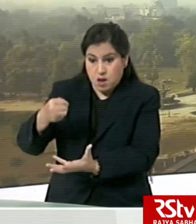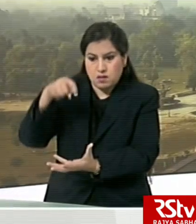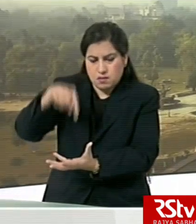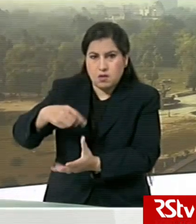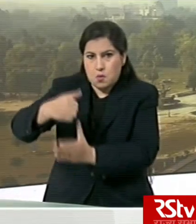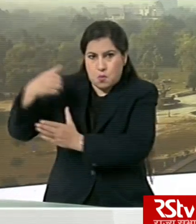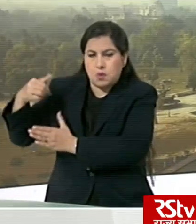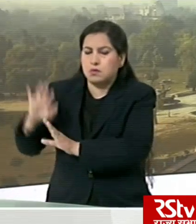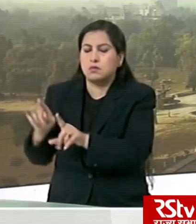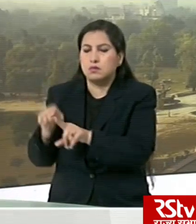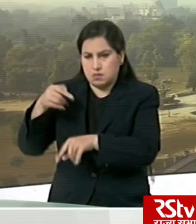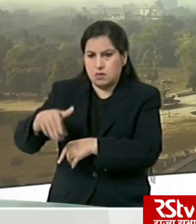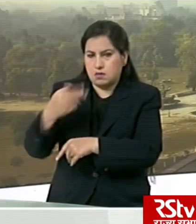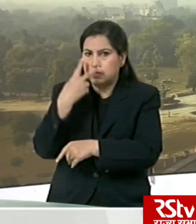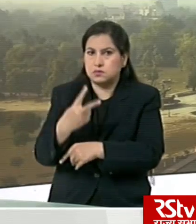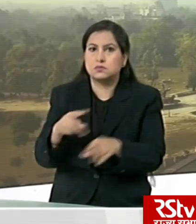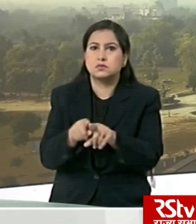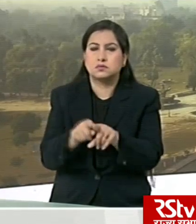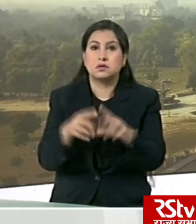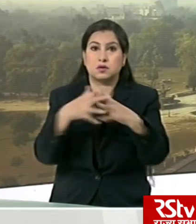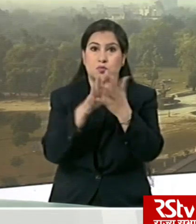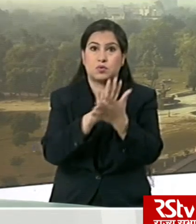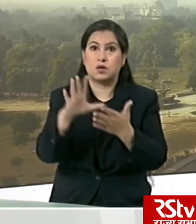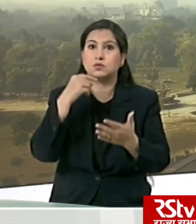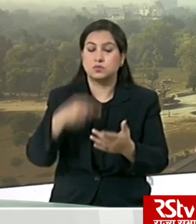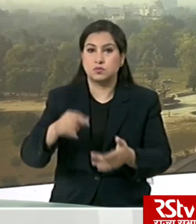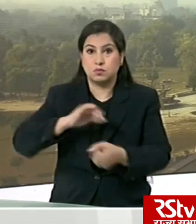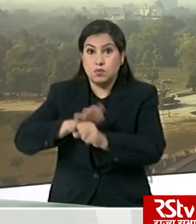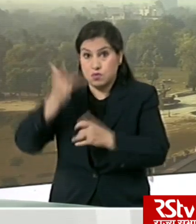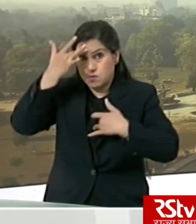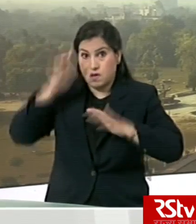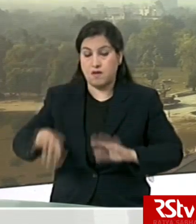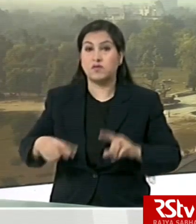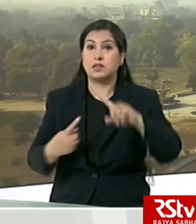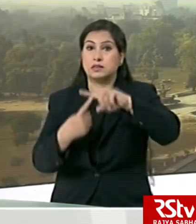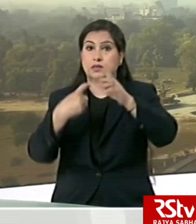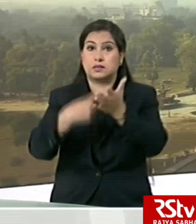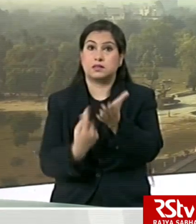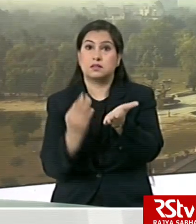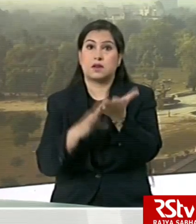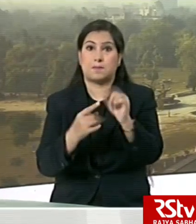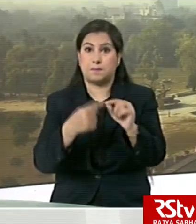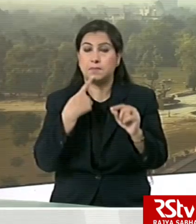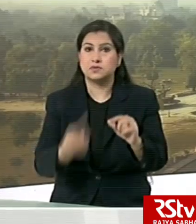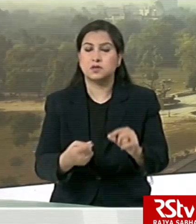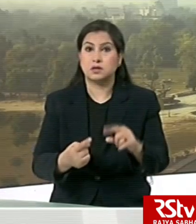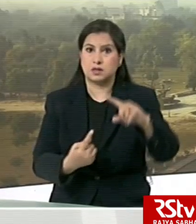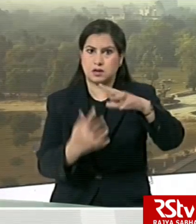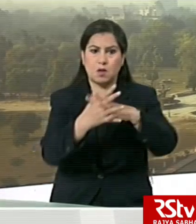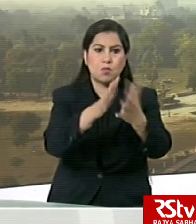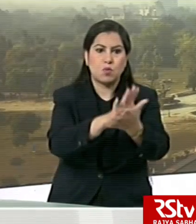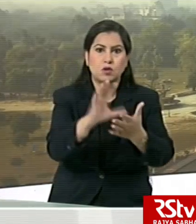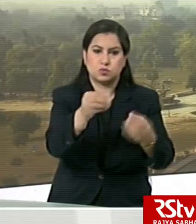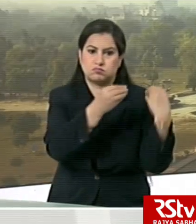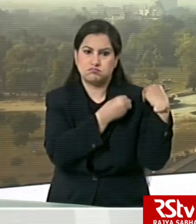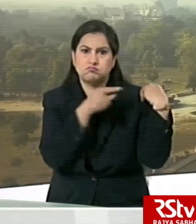Organization over its handling of the coronavirus pandemic. Trump said that the WHO had failed in its basic